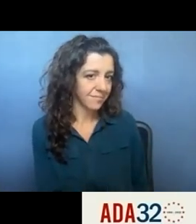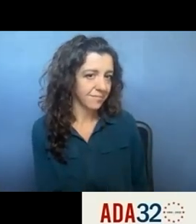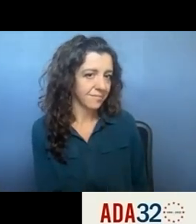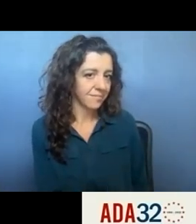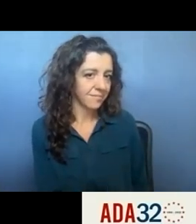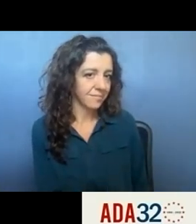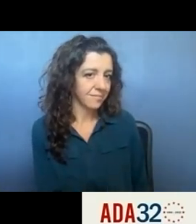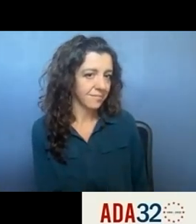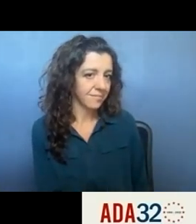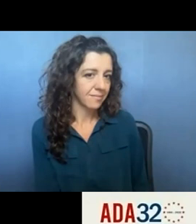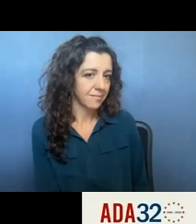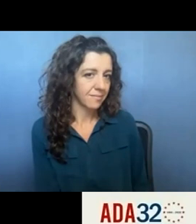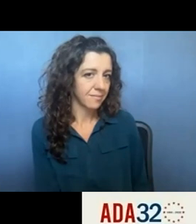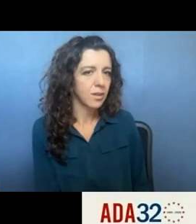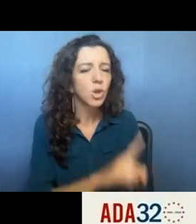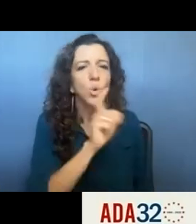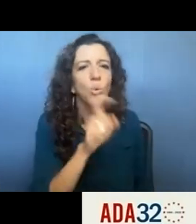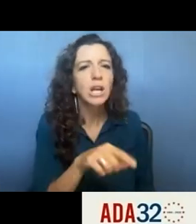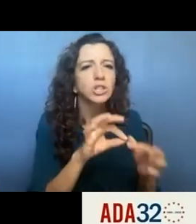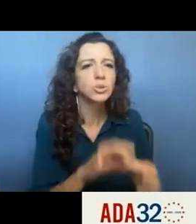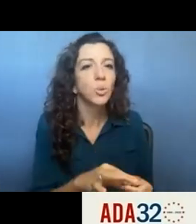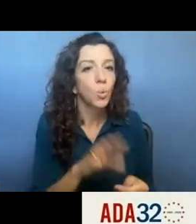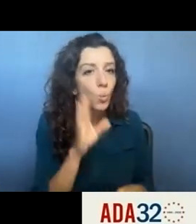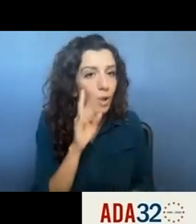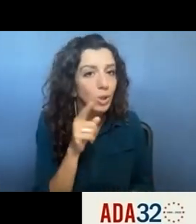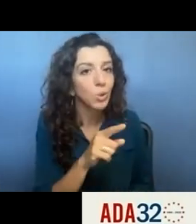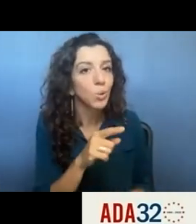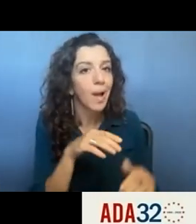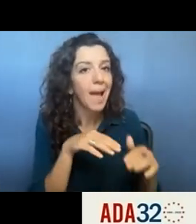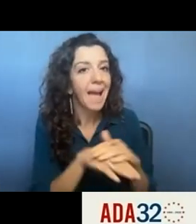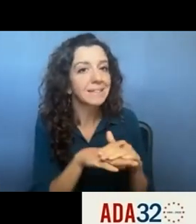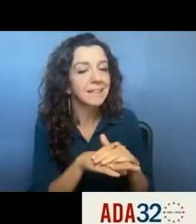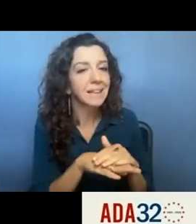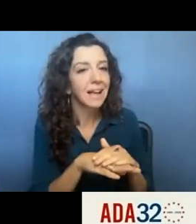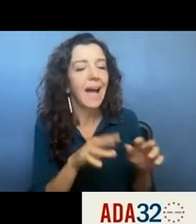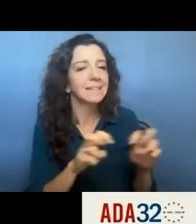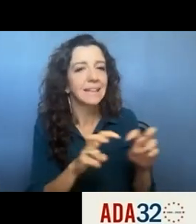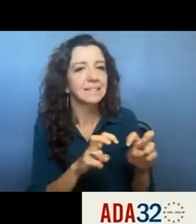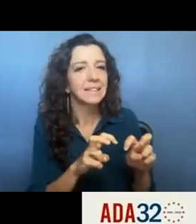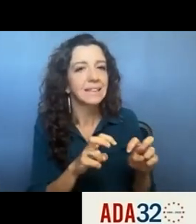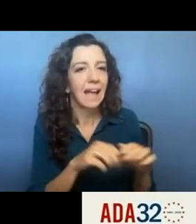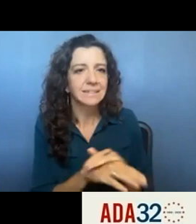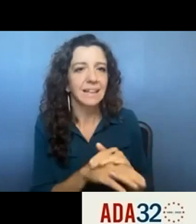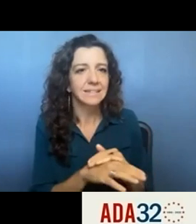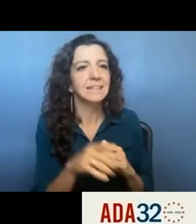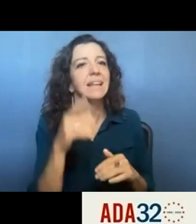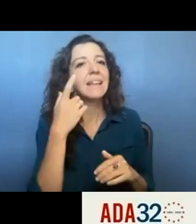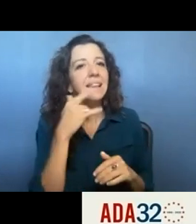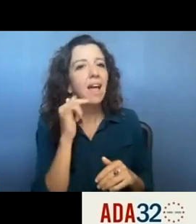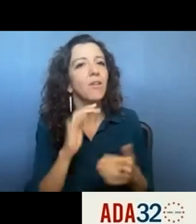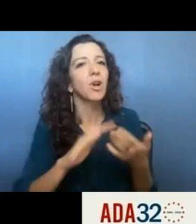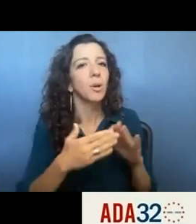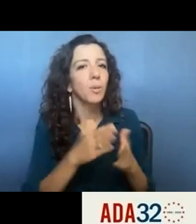question about will you be assessing accessing the california community colleges to provide or increase workforce